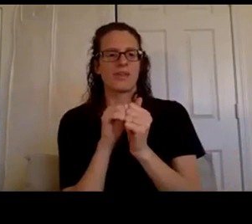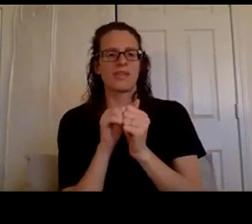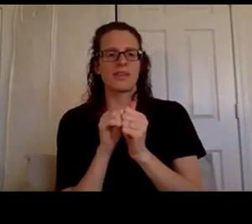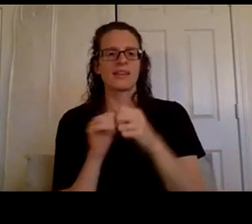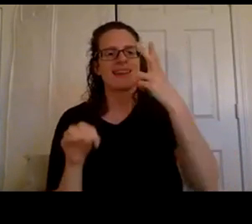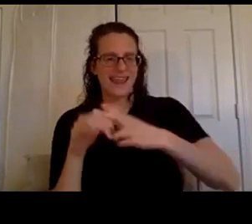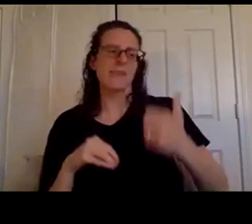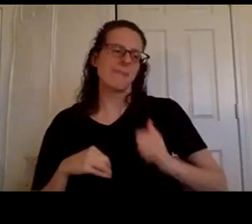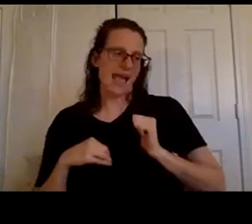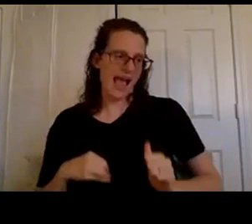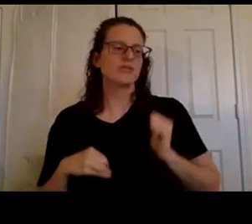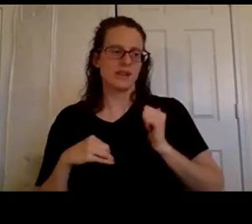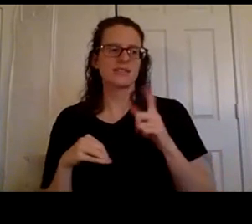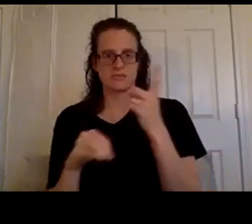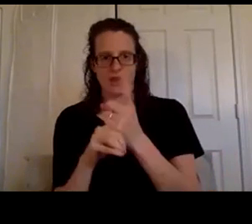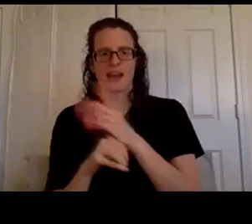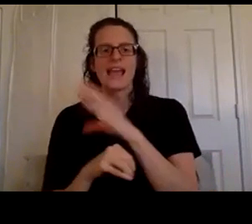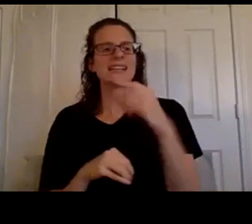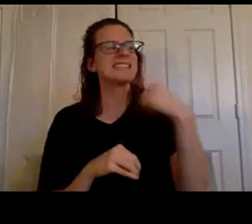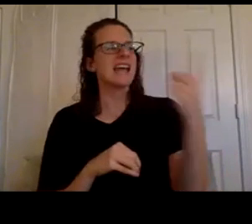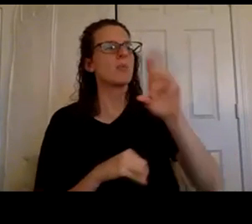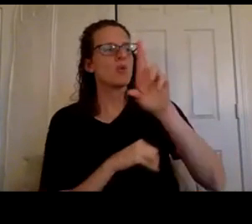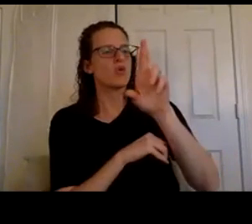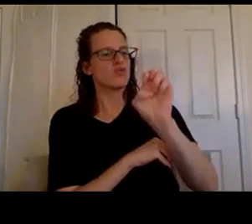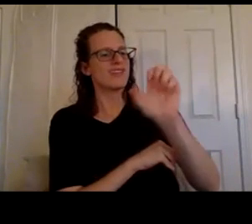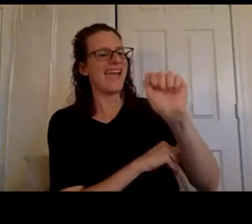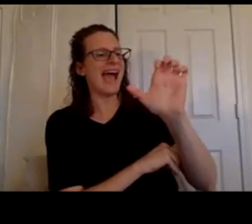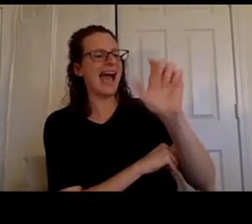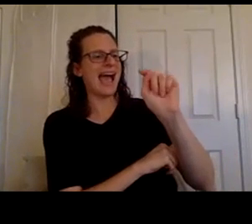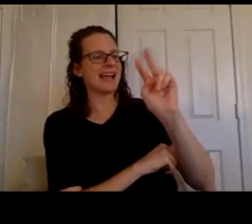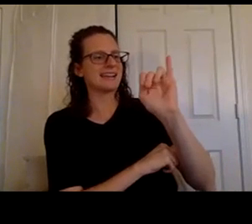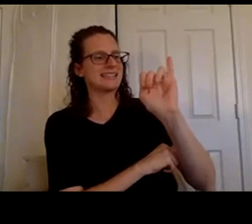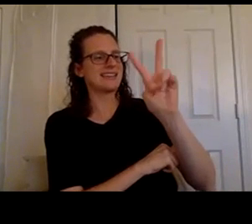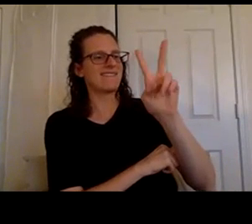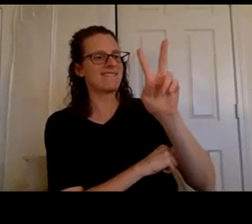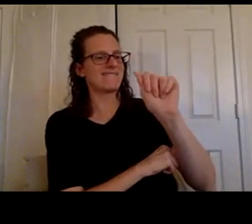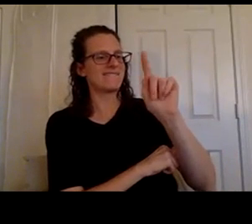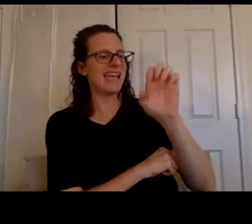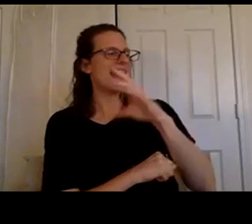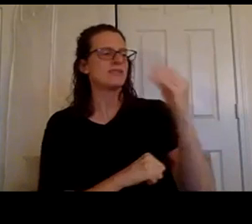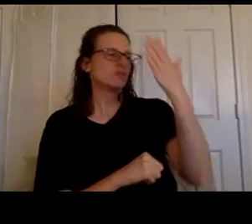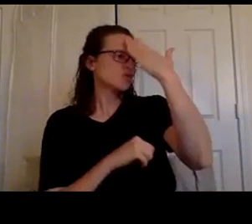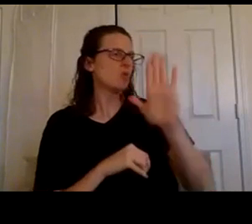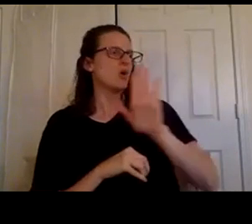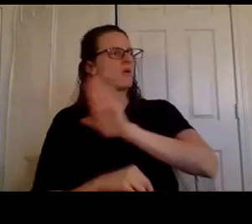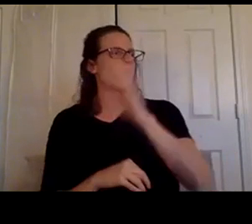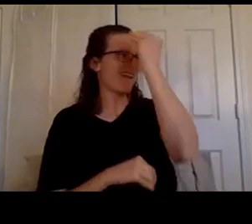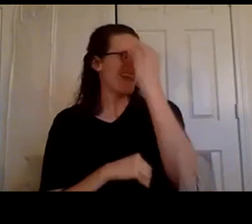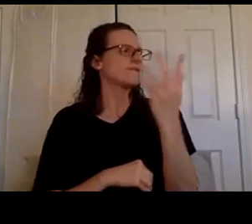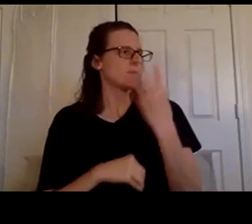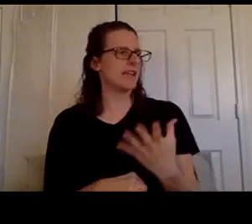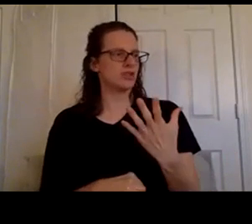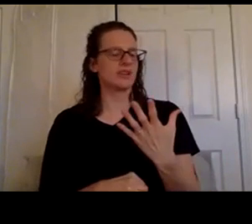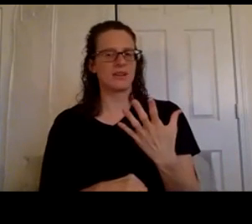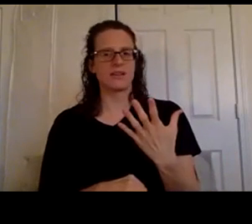all that tell them you want to reactivate um and you don't remember any of your information so